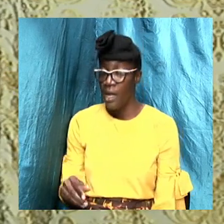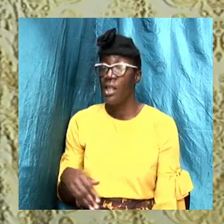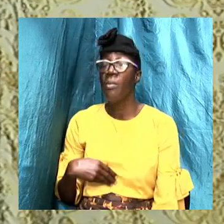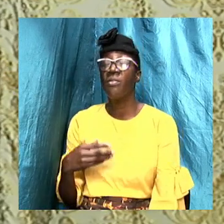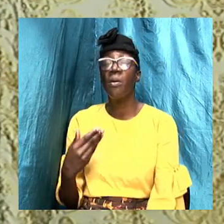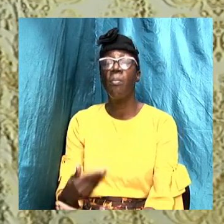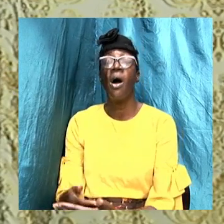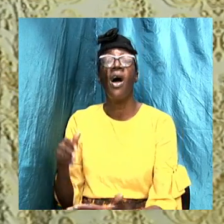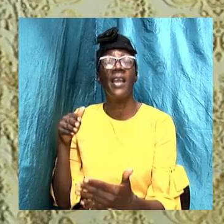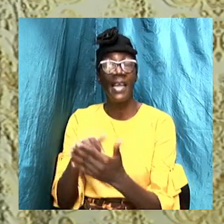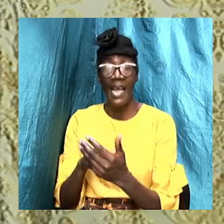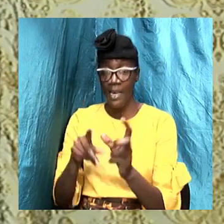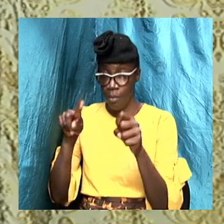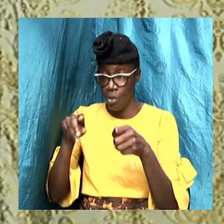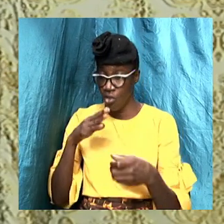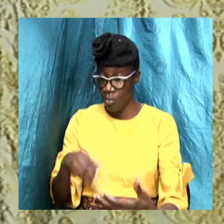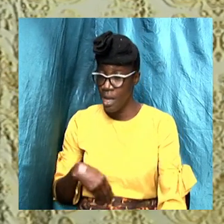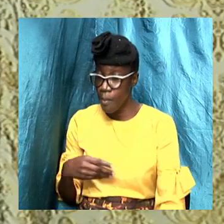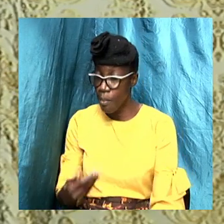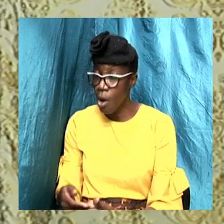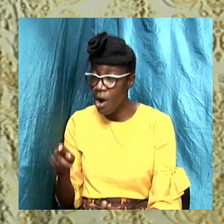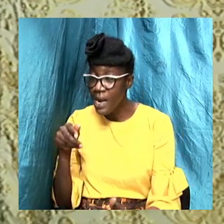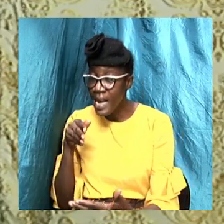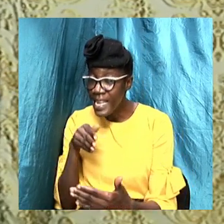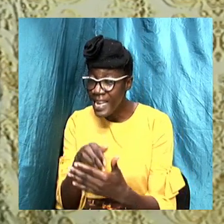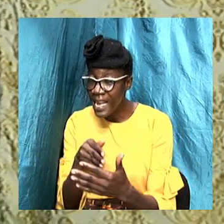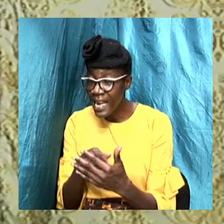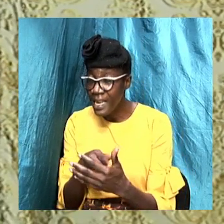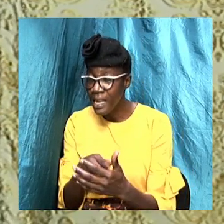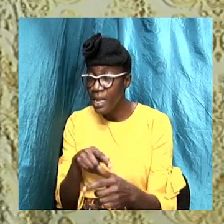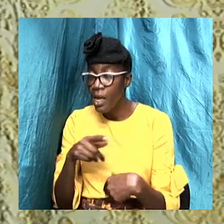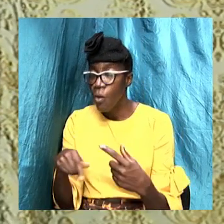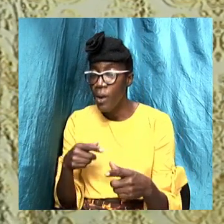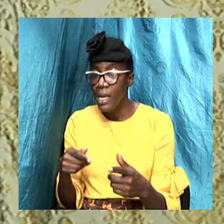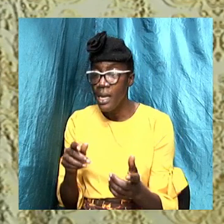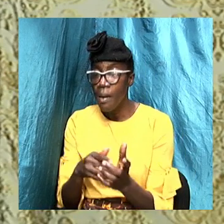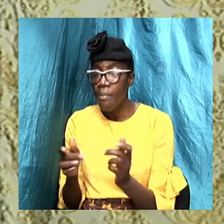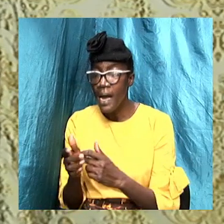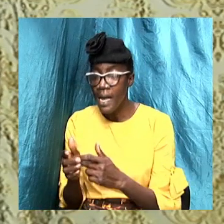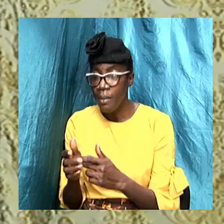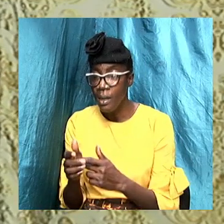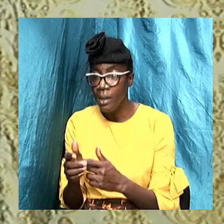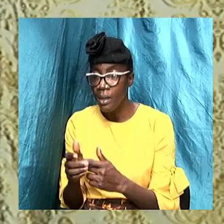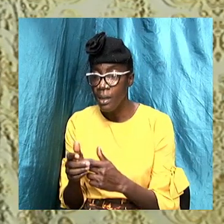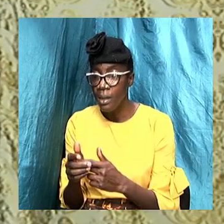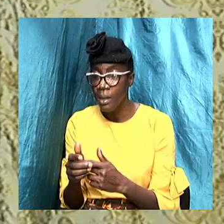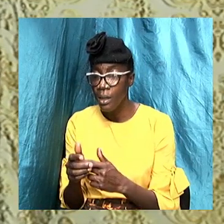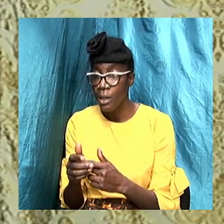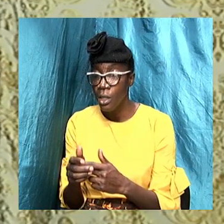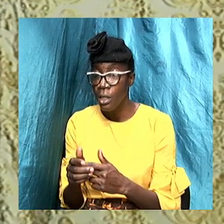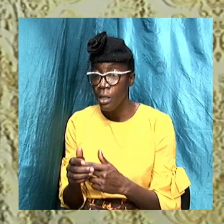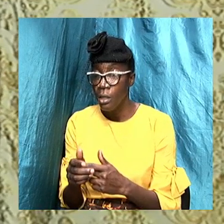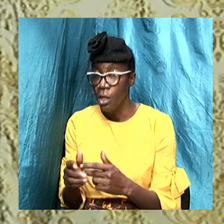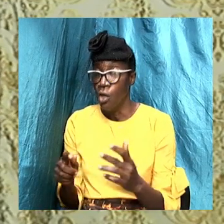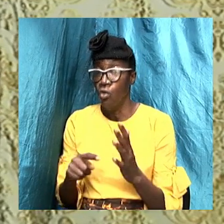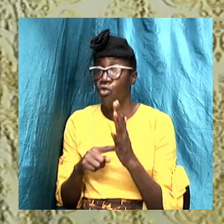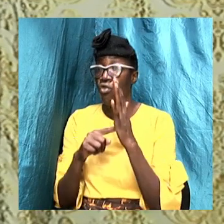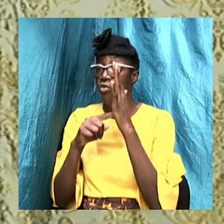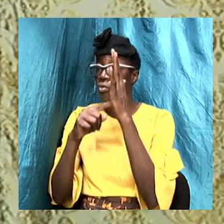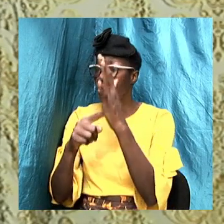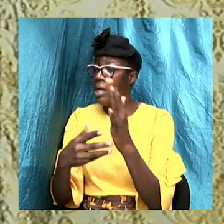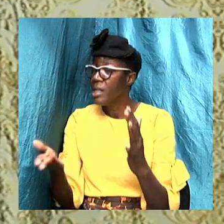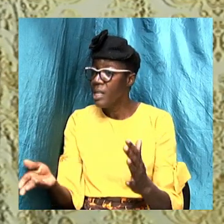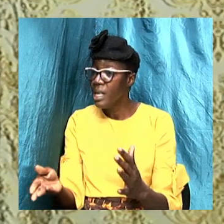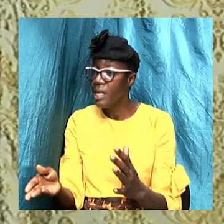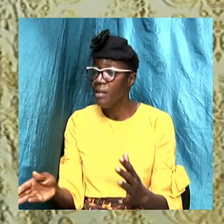he said you must be born again so when the Bible is making emphasis we need to take particular note